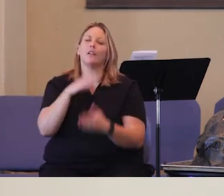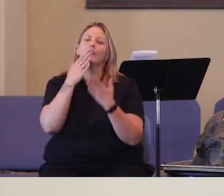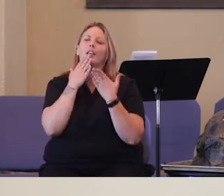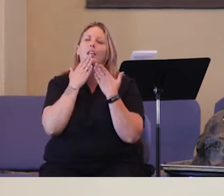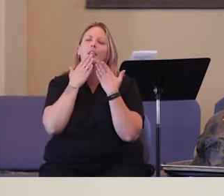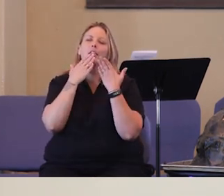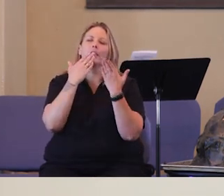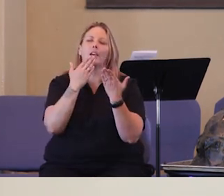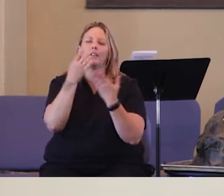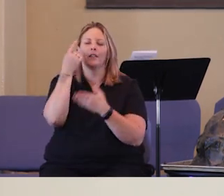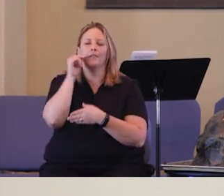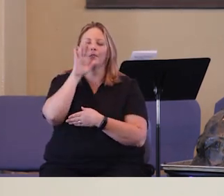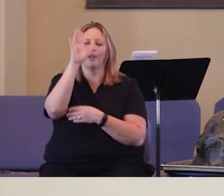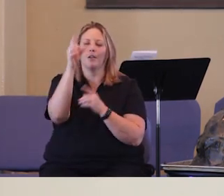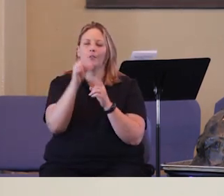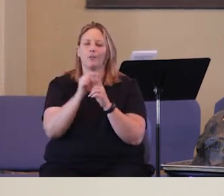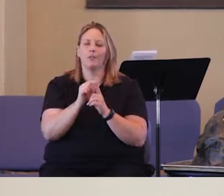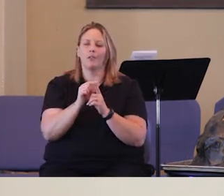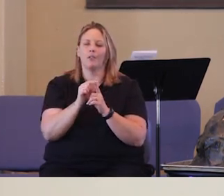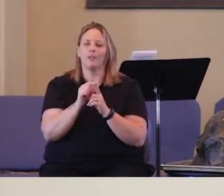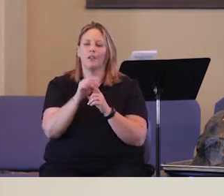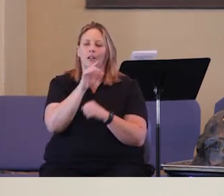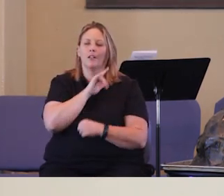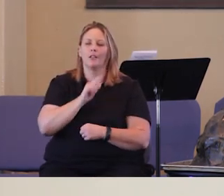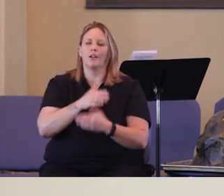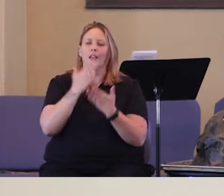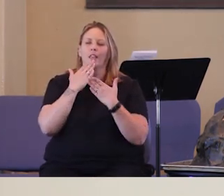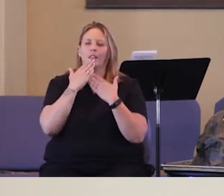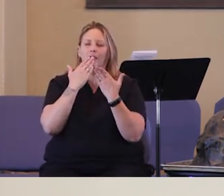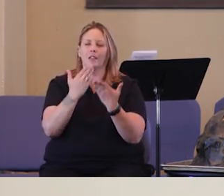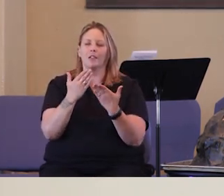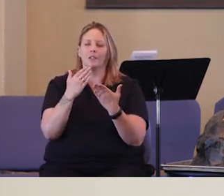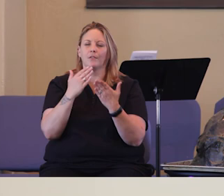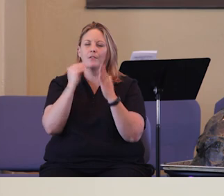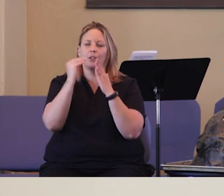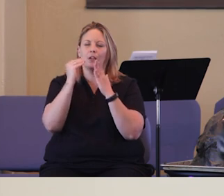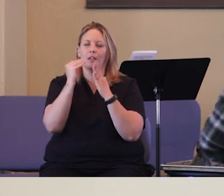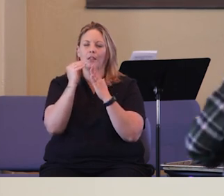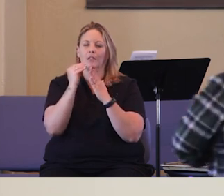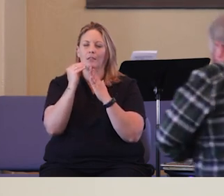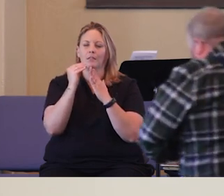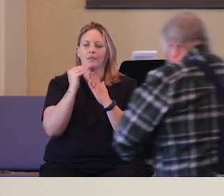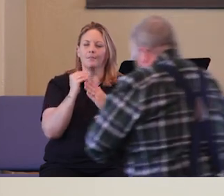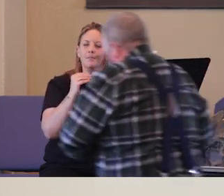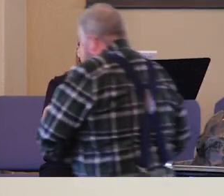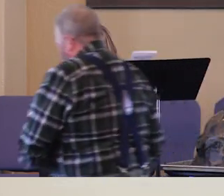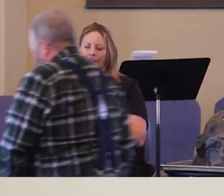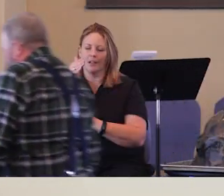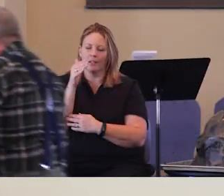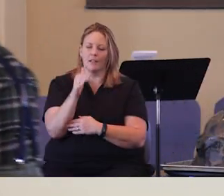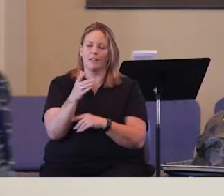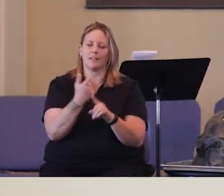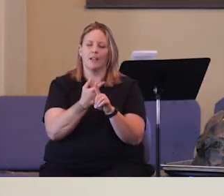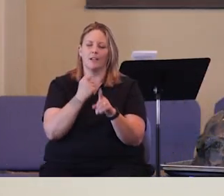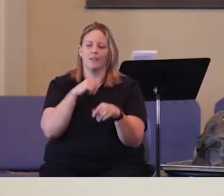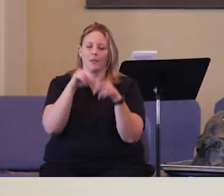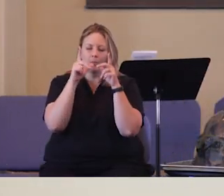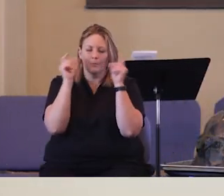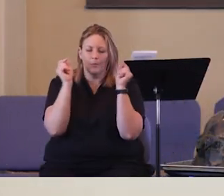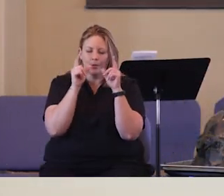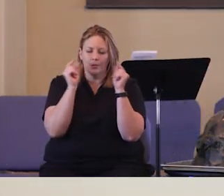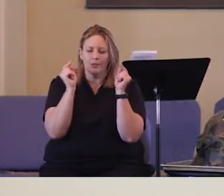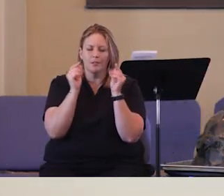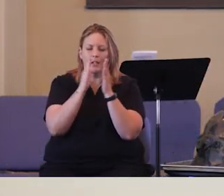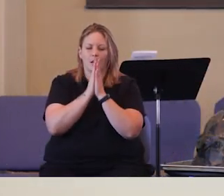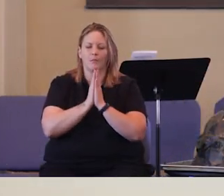Lord, thank you for your word, Lord. Thank you for this lesson of Moses. I pray